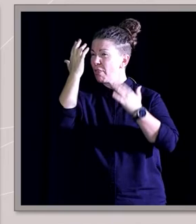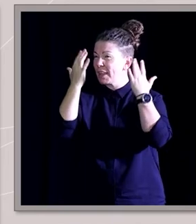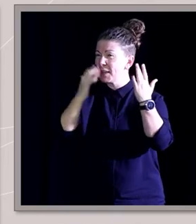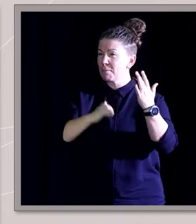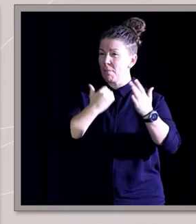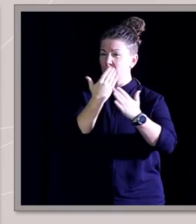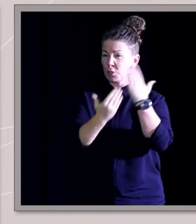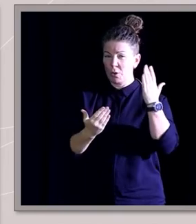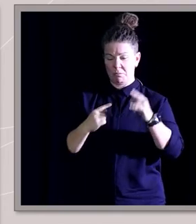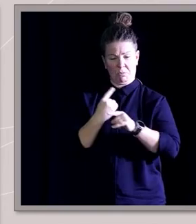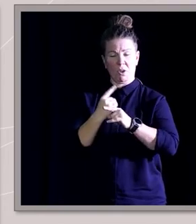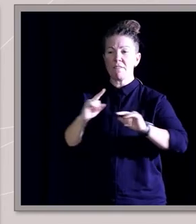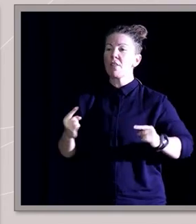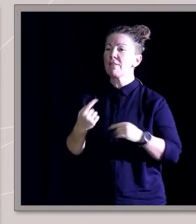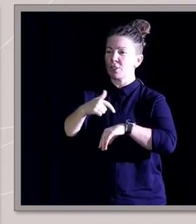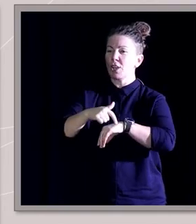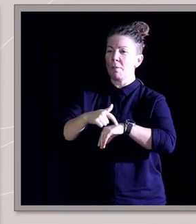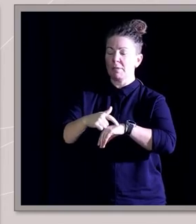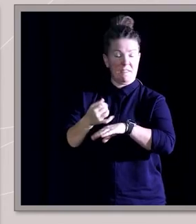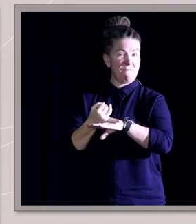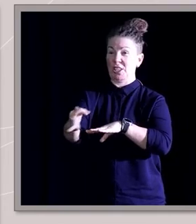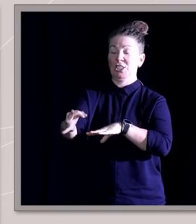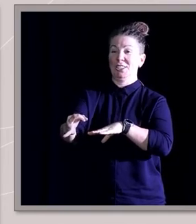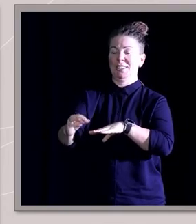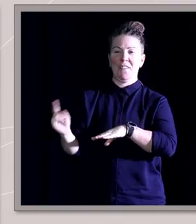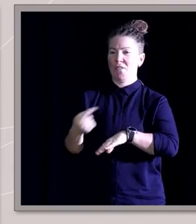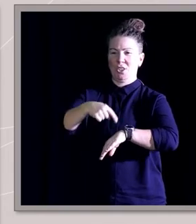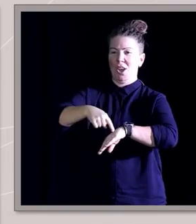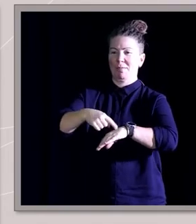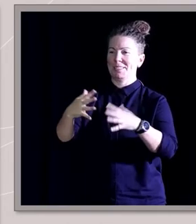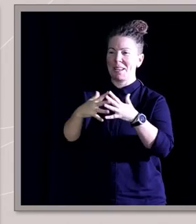for the first time, so you're getting it fresh, first time here in WA.